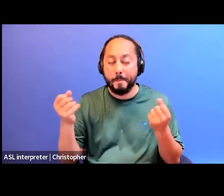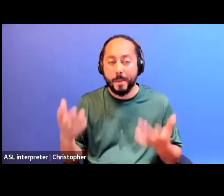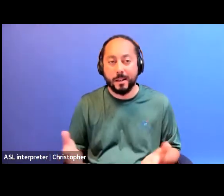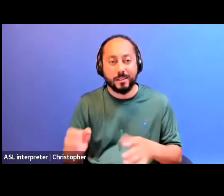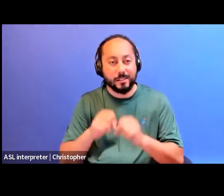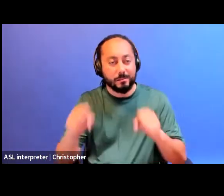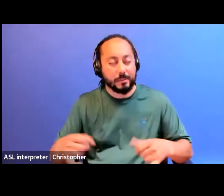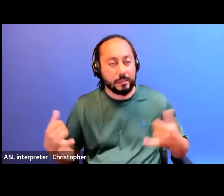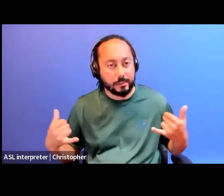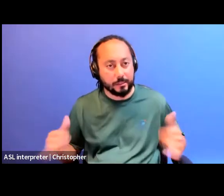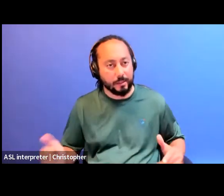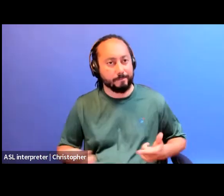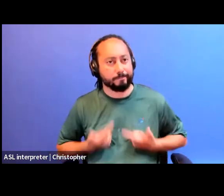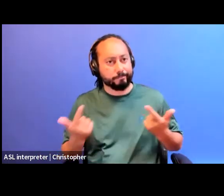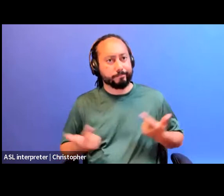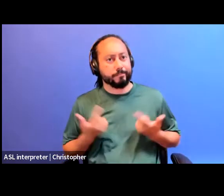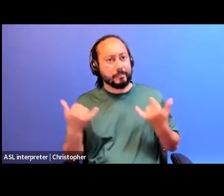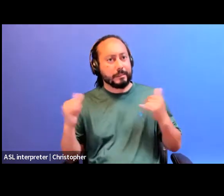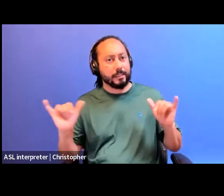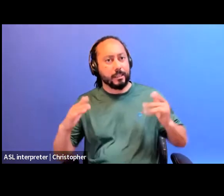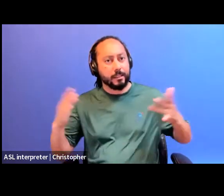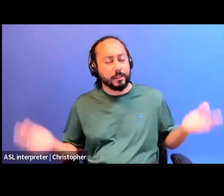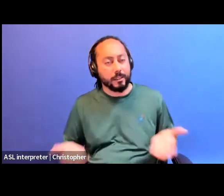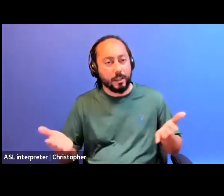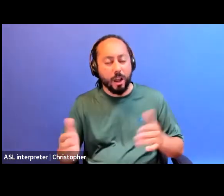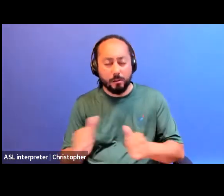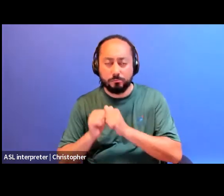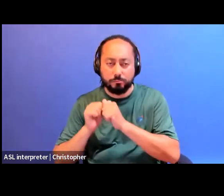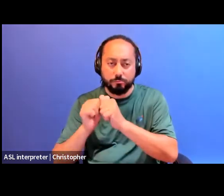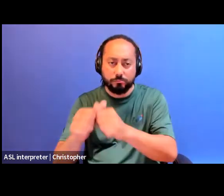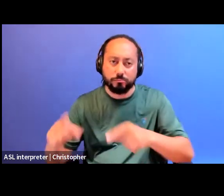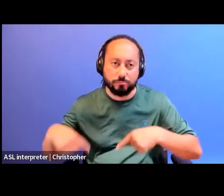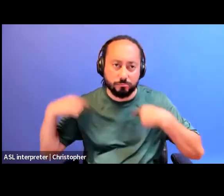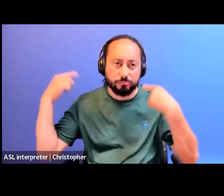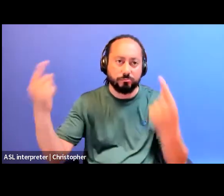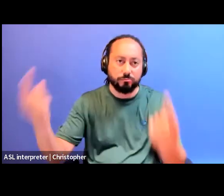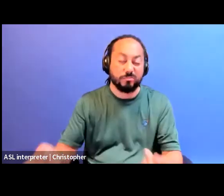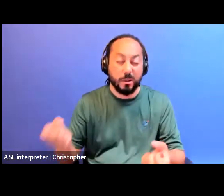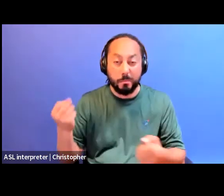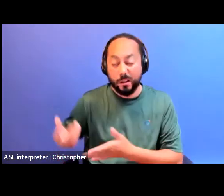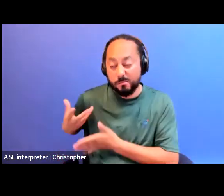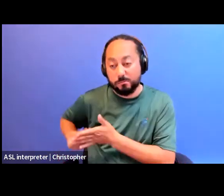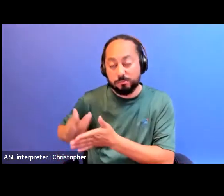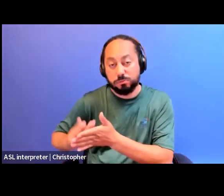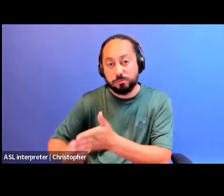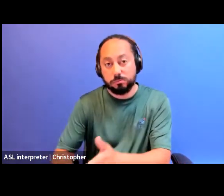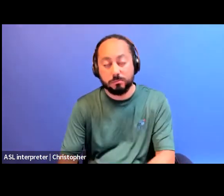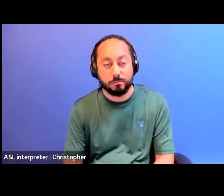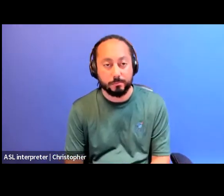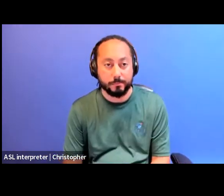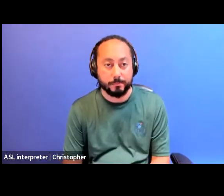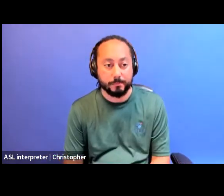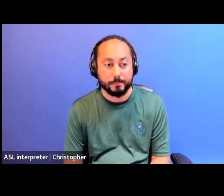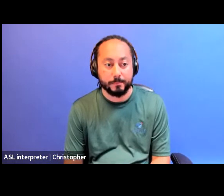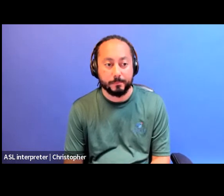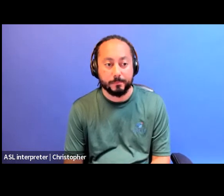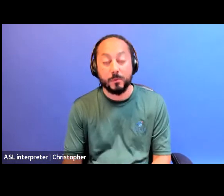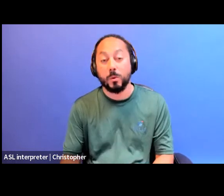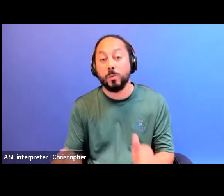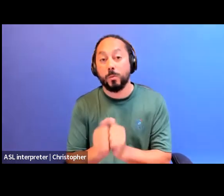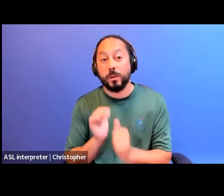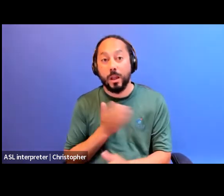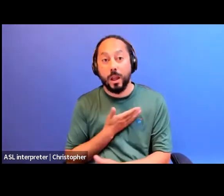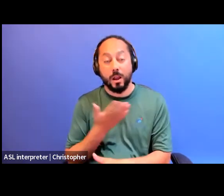continue to exist here since time immemorial within our Anishinaabek nation. And call that